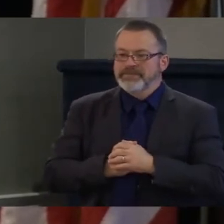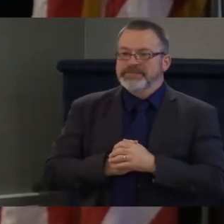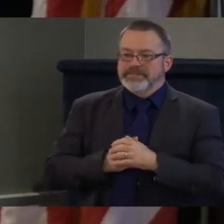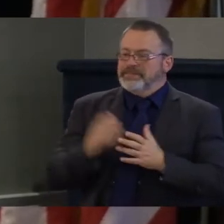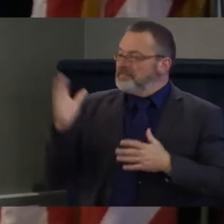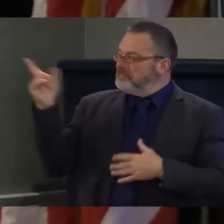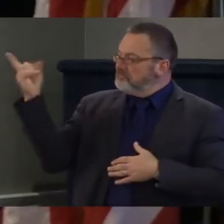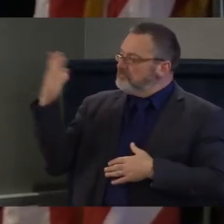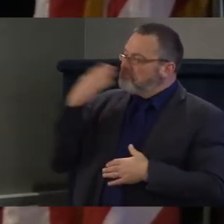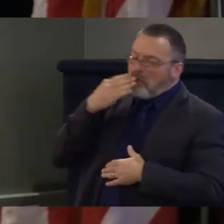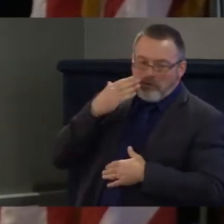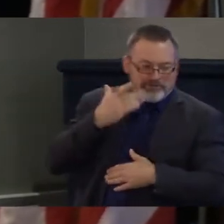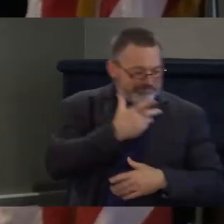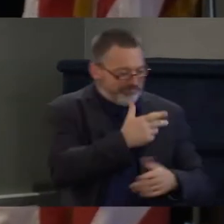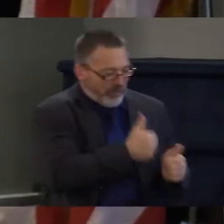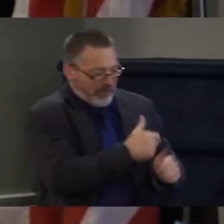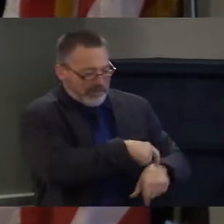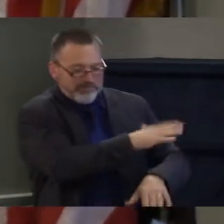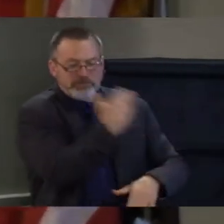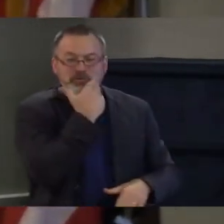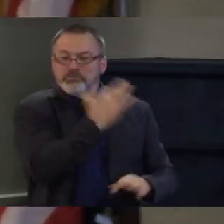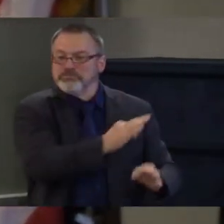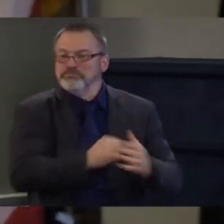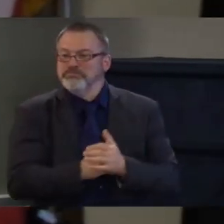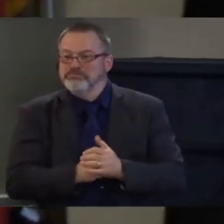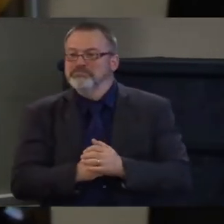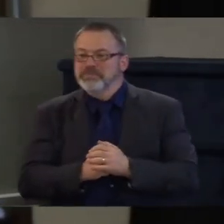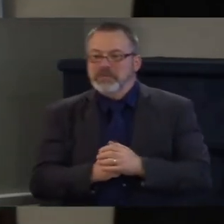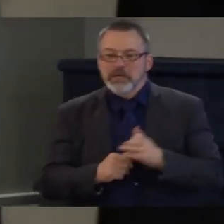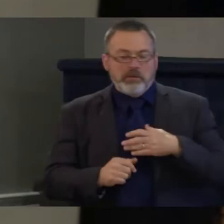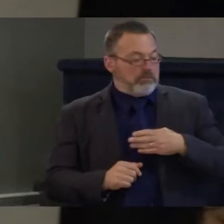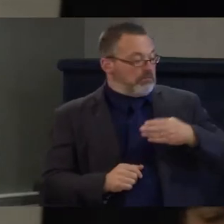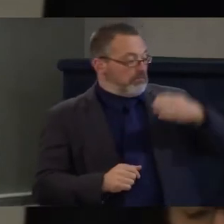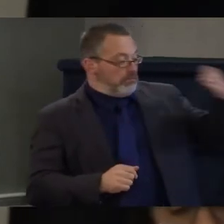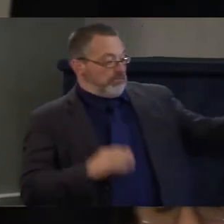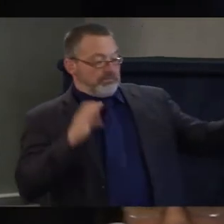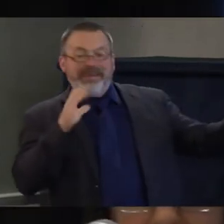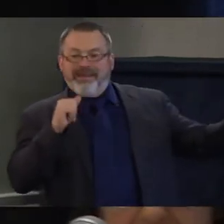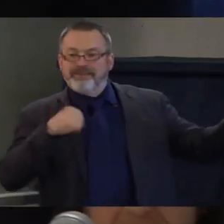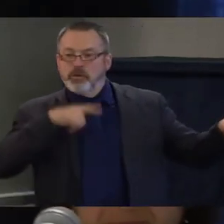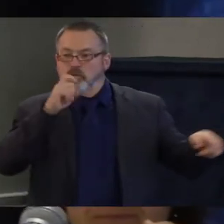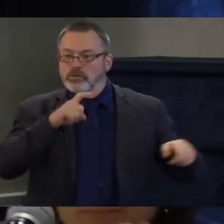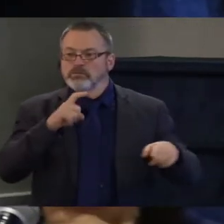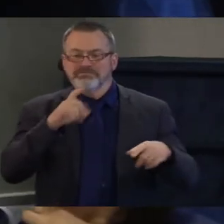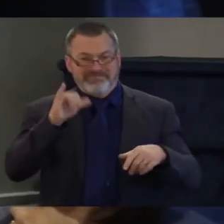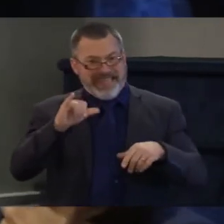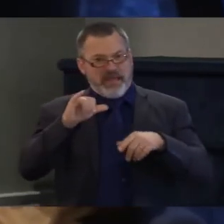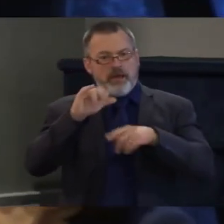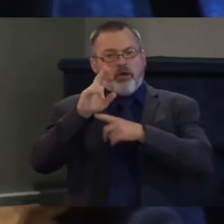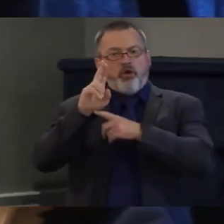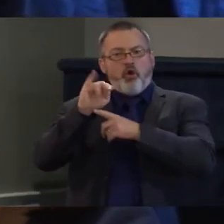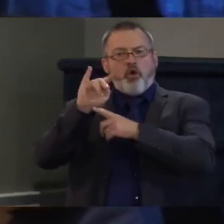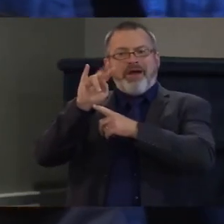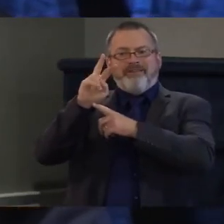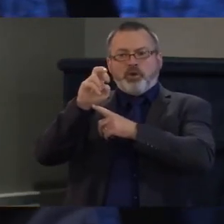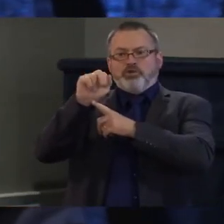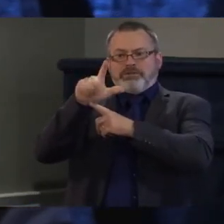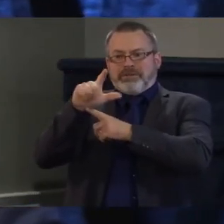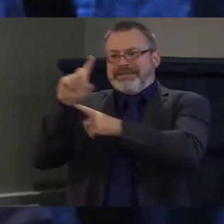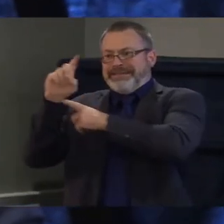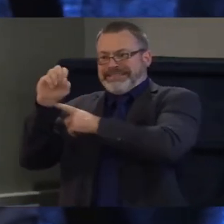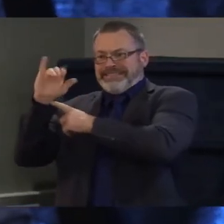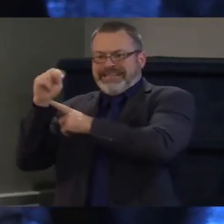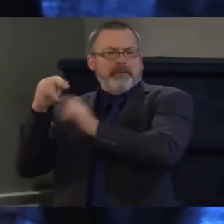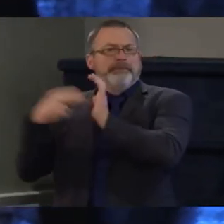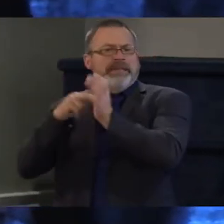Yes. Becca Ballin, I'll repeat the question again because it's a two-parter. How do you define the term universal design, and how would you work